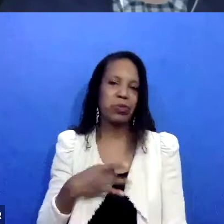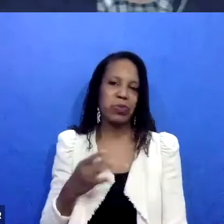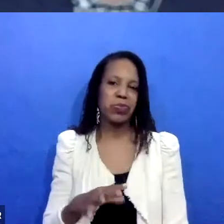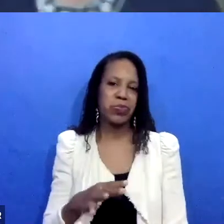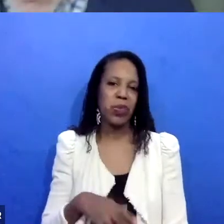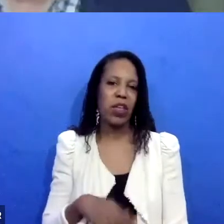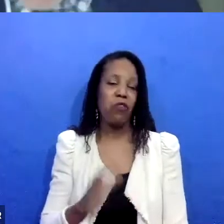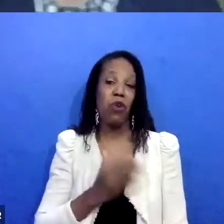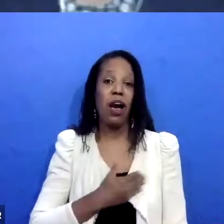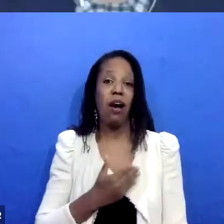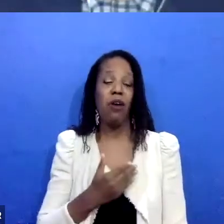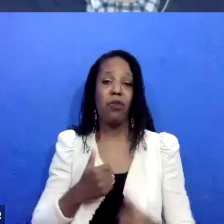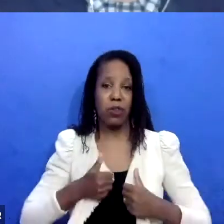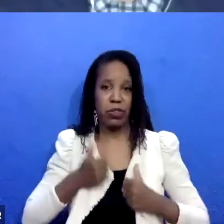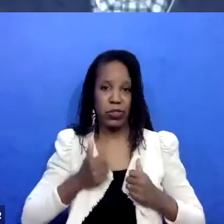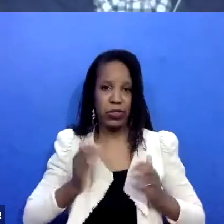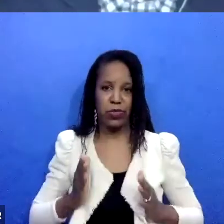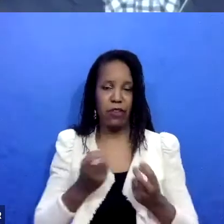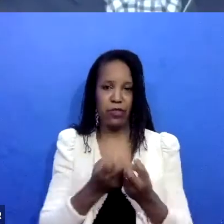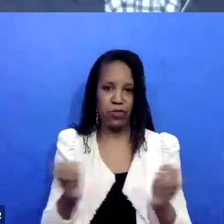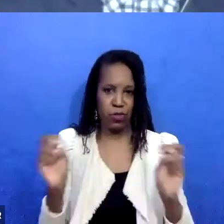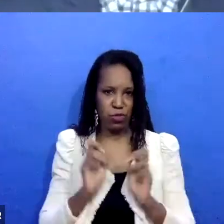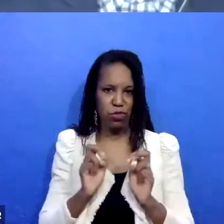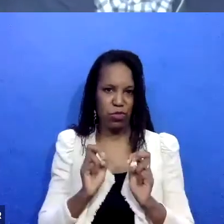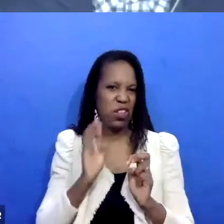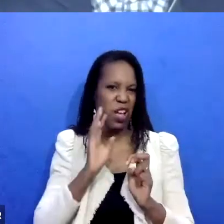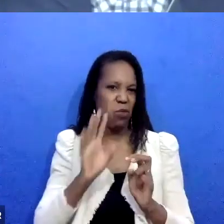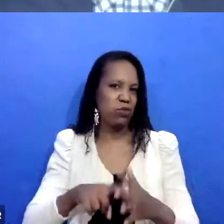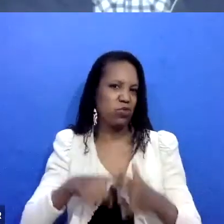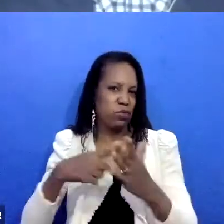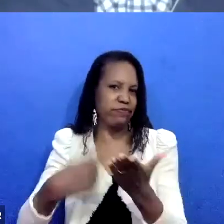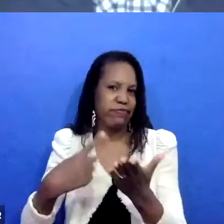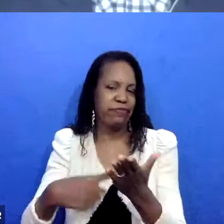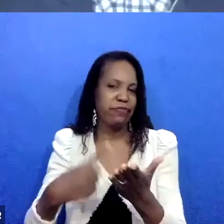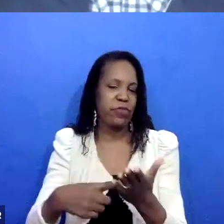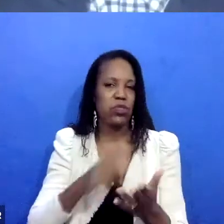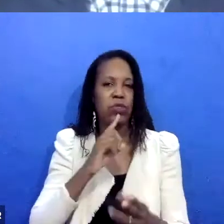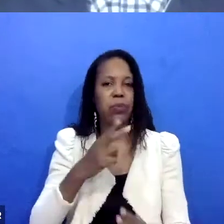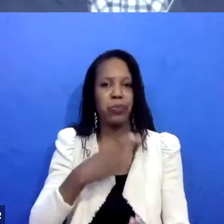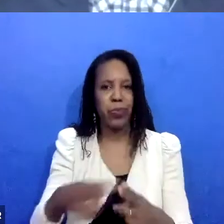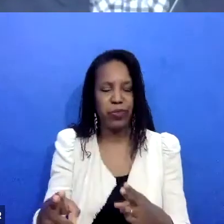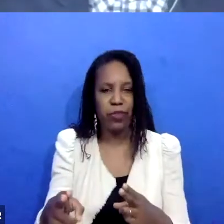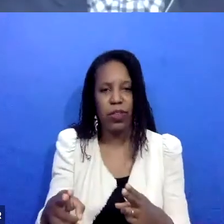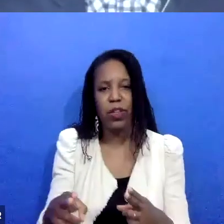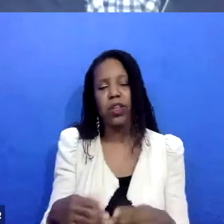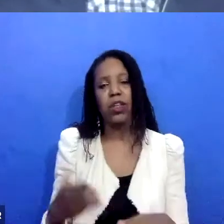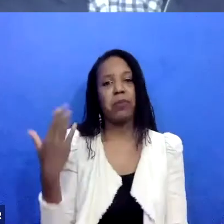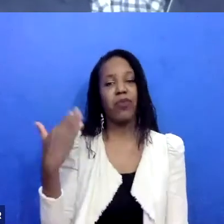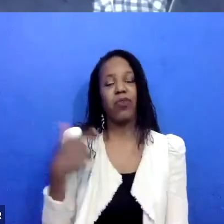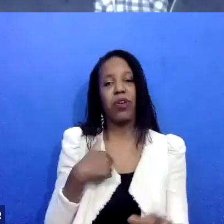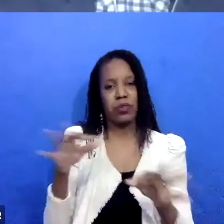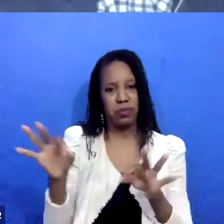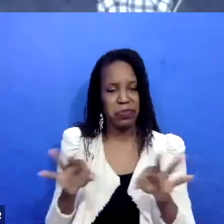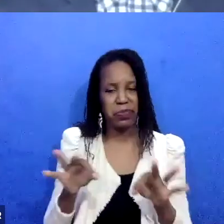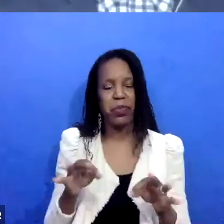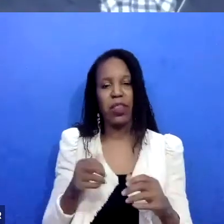those first, um, because there's, uh, unfortunately at this point, less to say about them. Those are, as I said before, the survivor driven. So